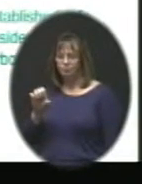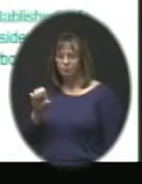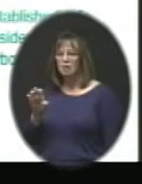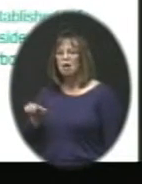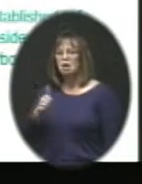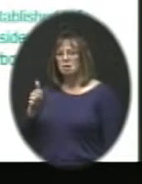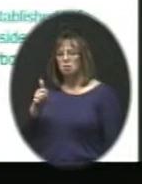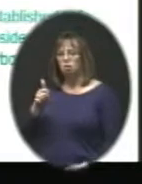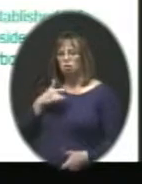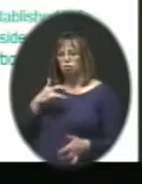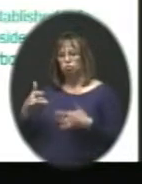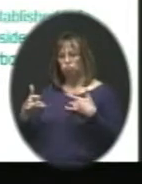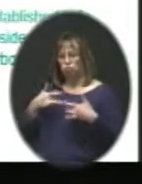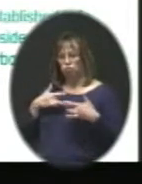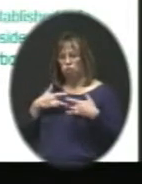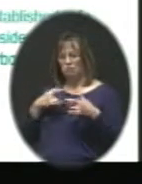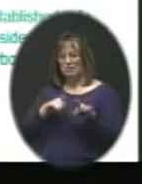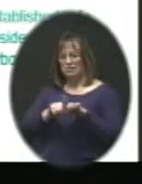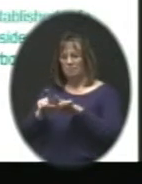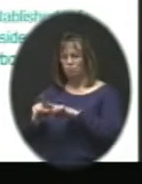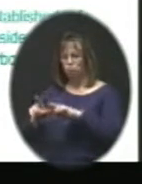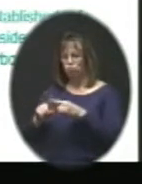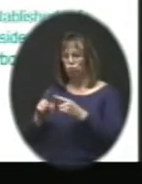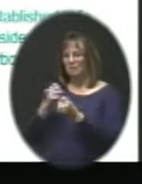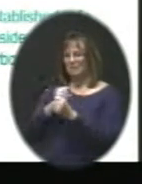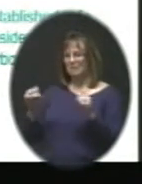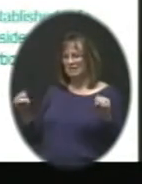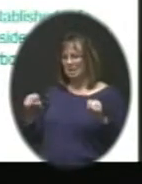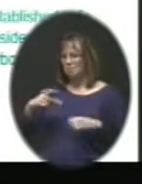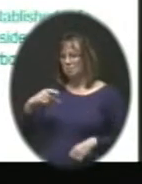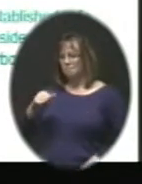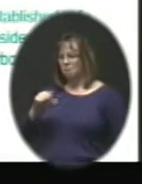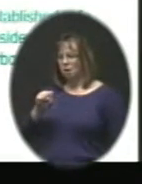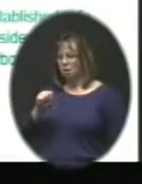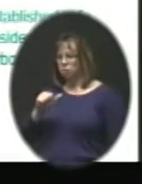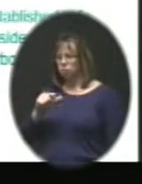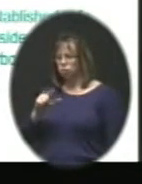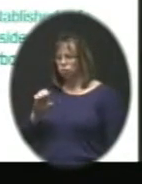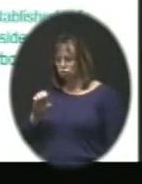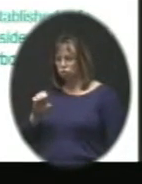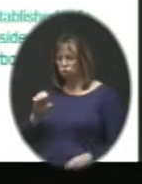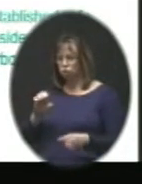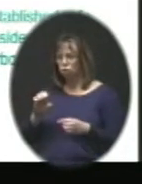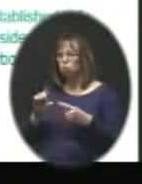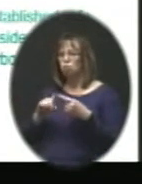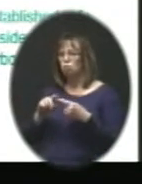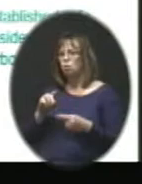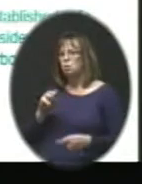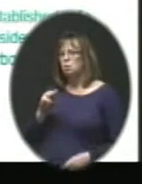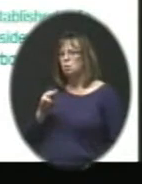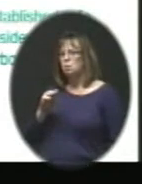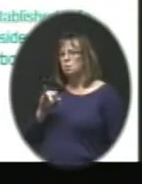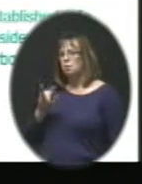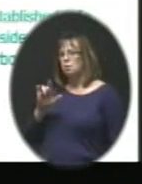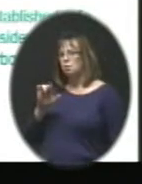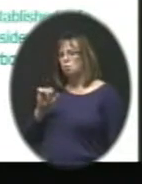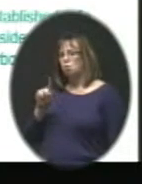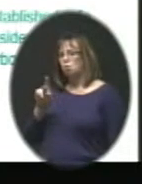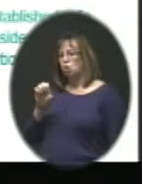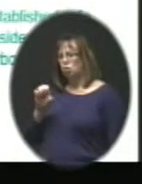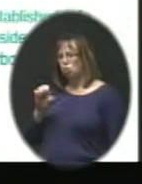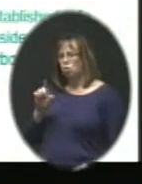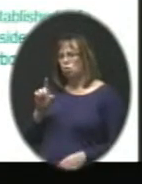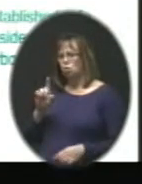Another issue that was raised, and again, similar to the safe passage from these neighborhoods to Millbrook, was where are the